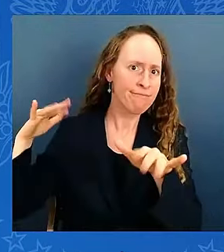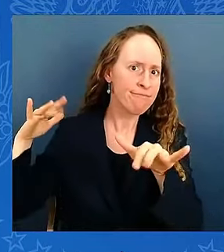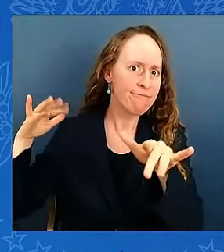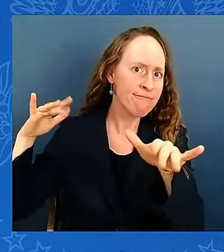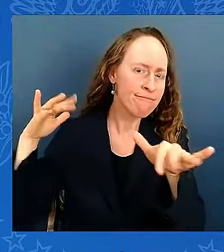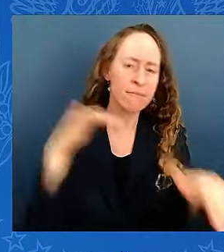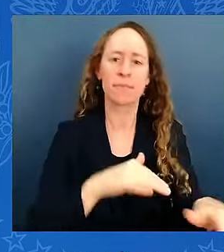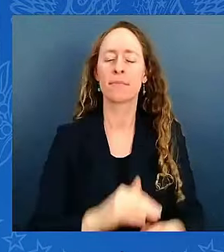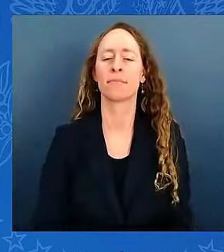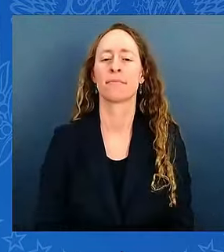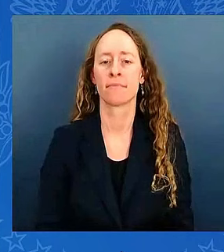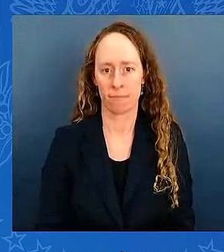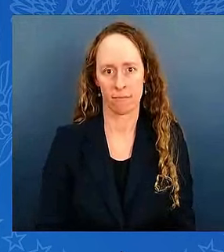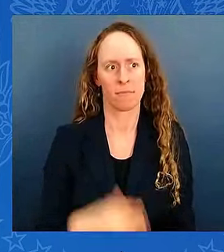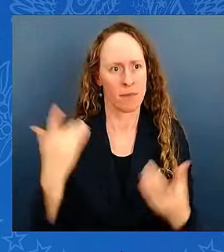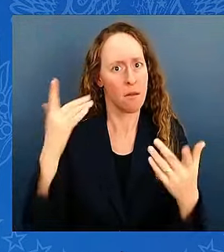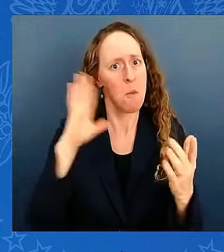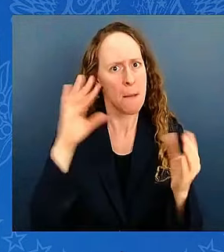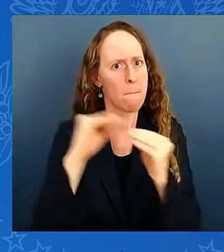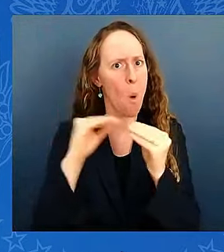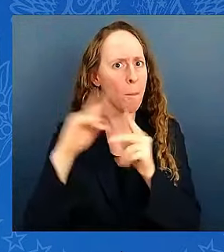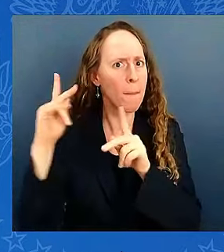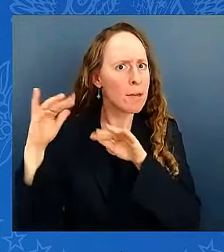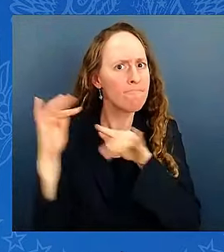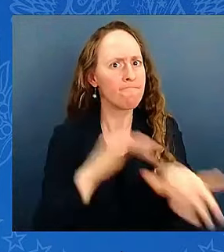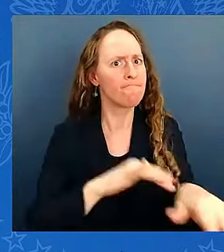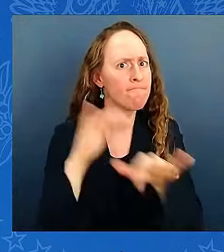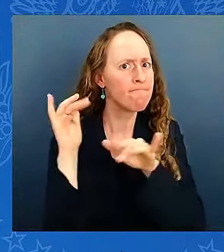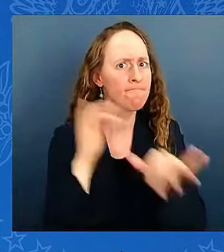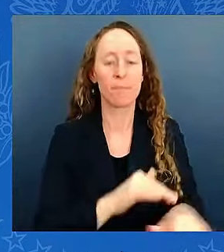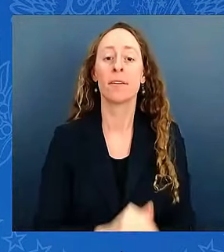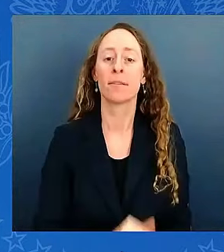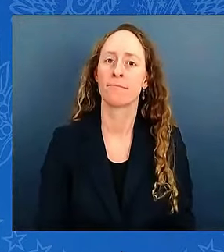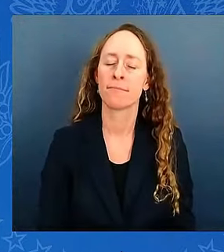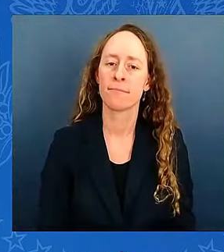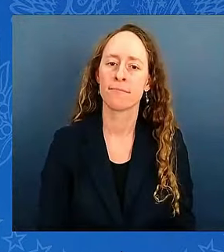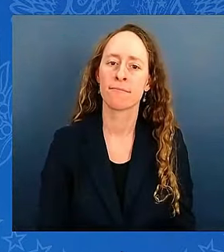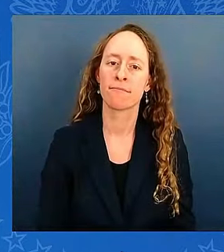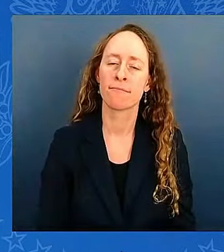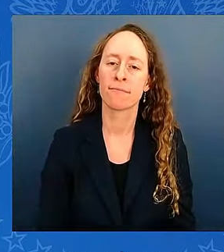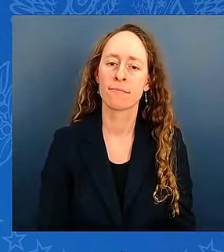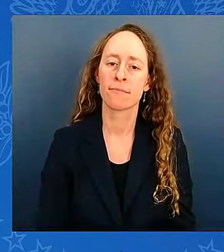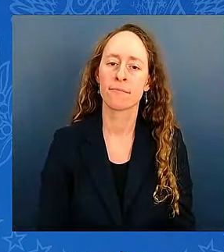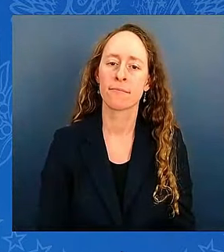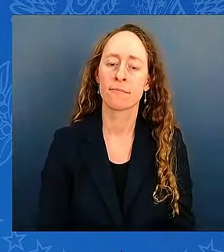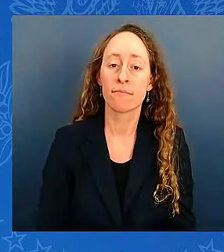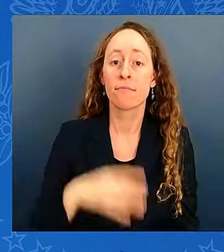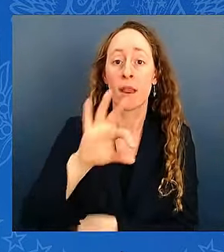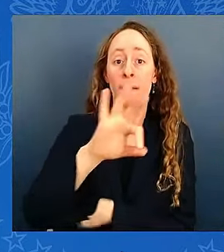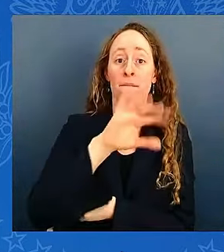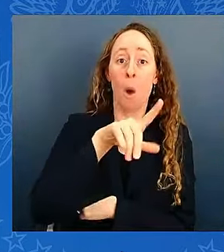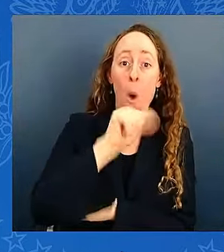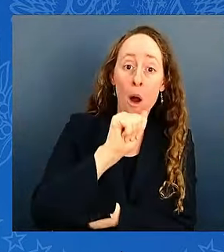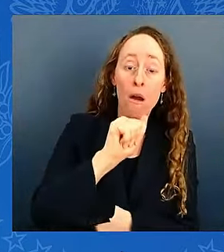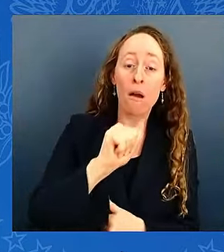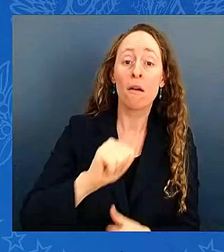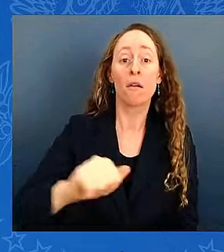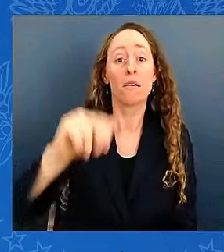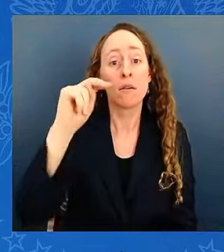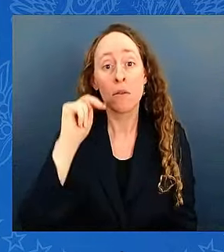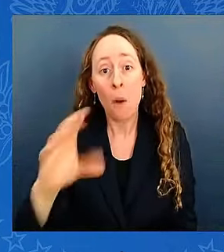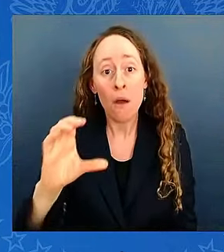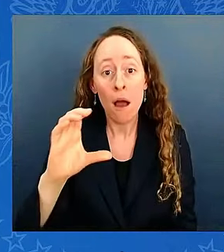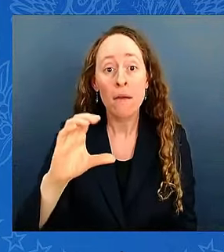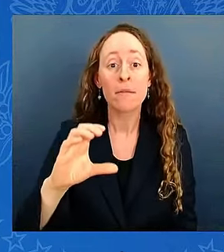from governors of Florida, North Carolina, South Carolina, Tennessee, Georgia, Virginia, and Alabama for an